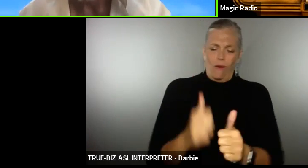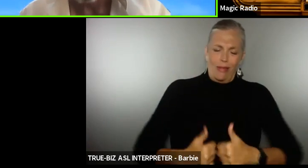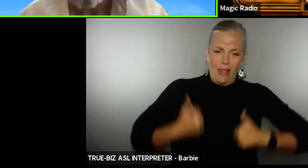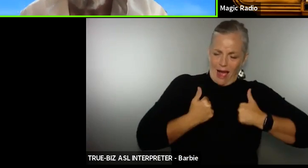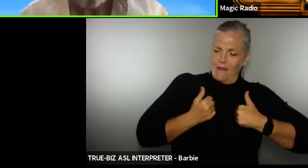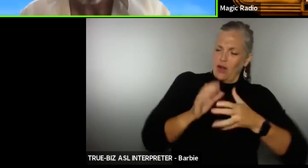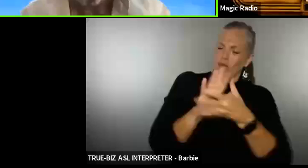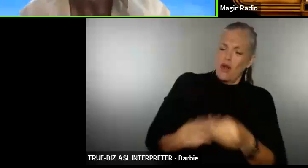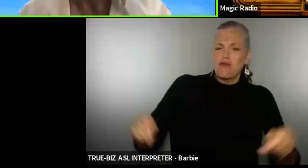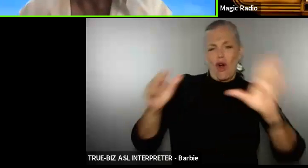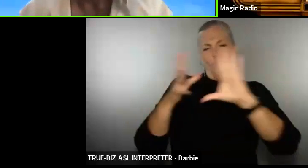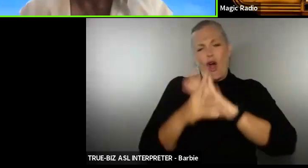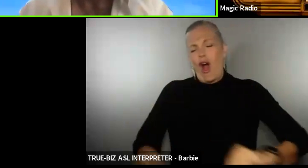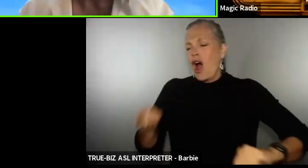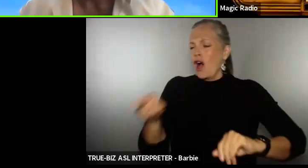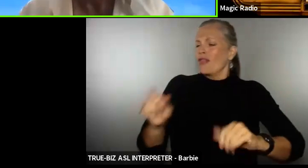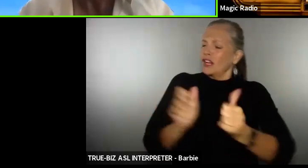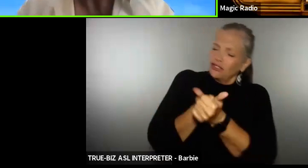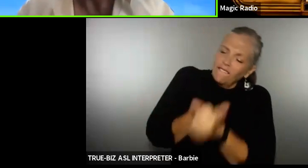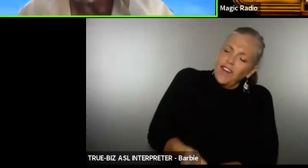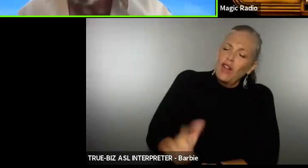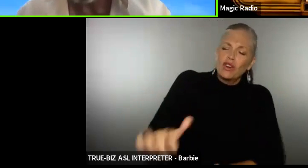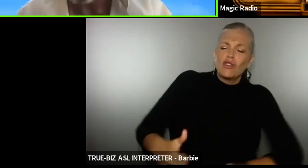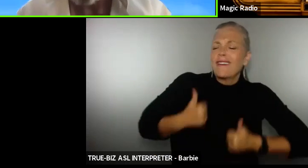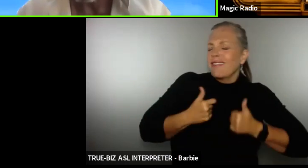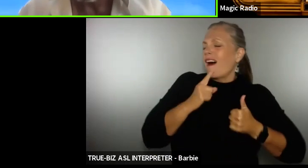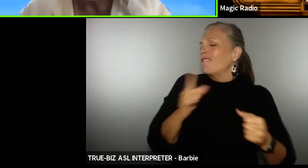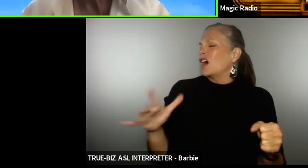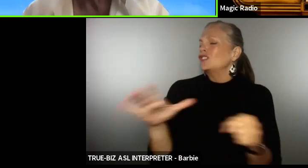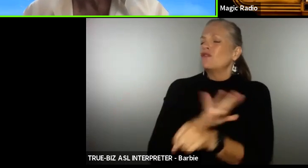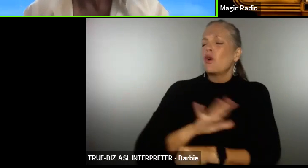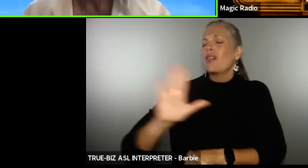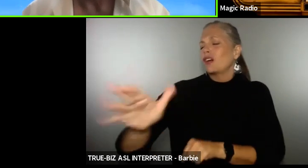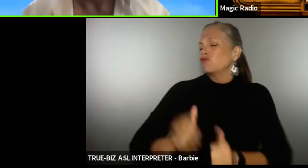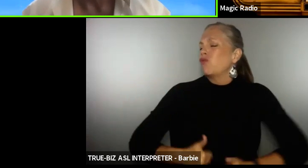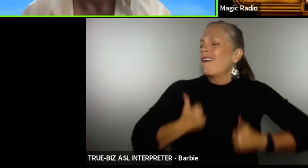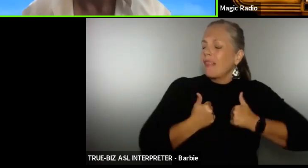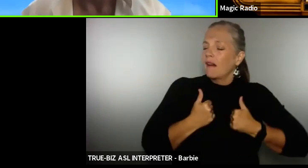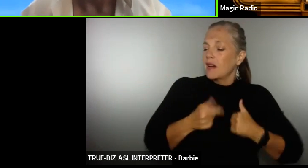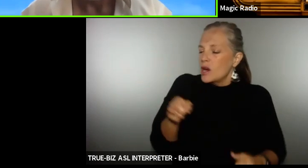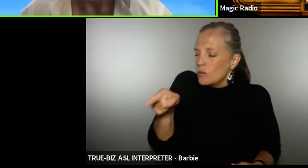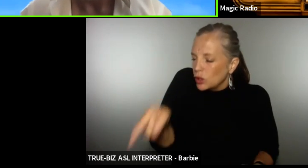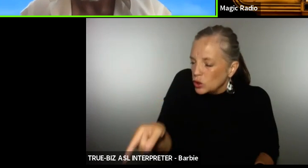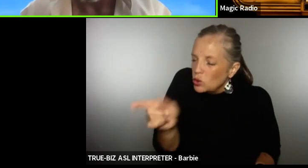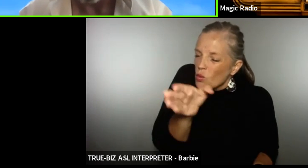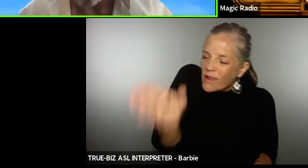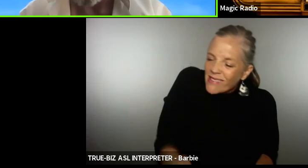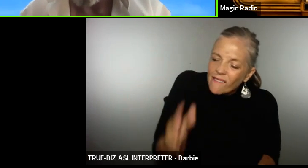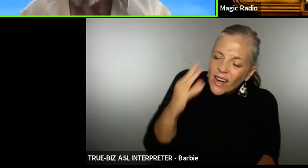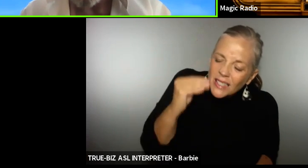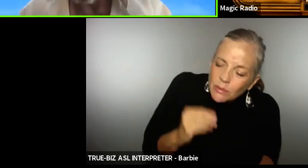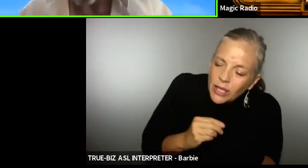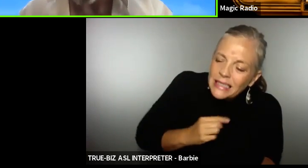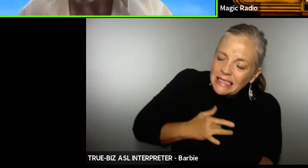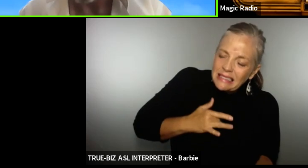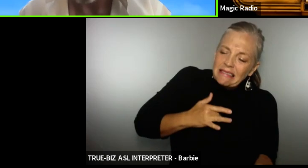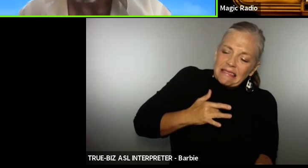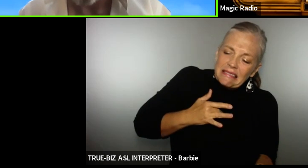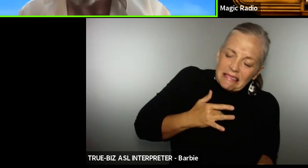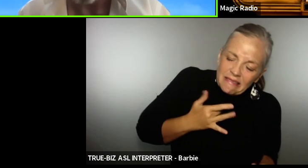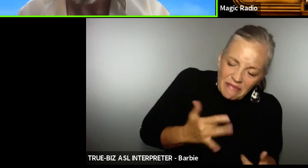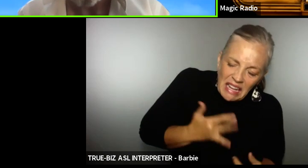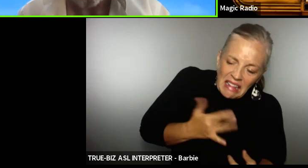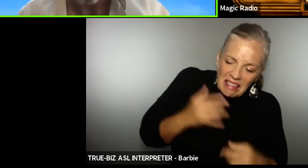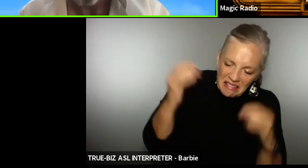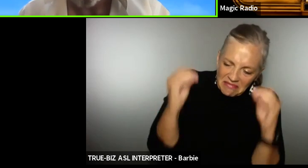they should lead their lives as fully as you lead yours you you'll never experience such petty feelings as vanity